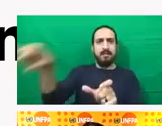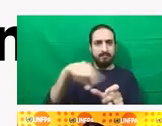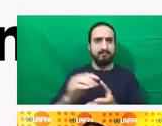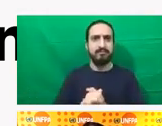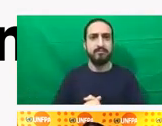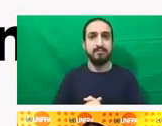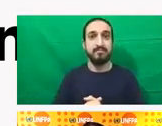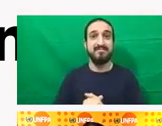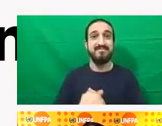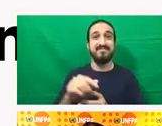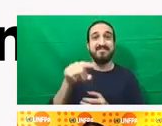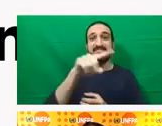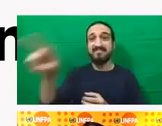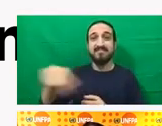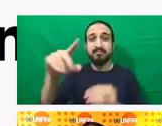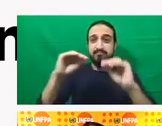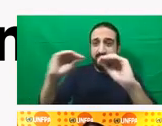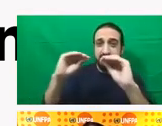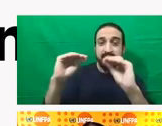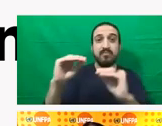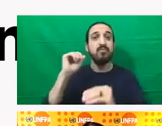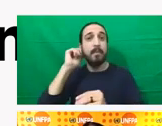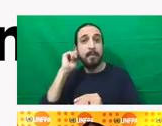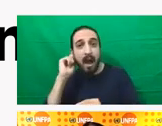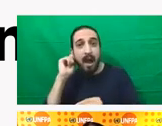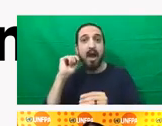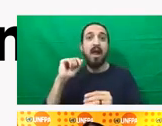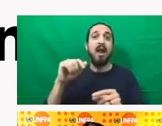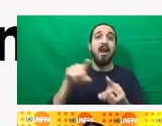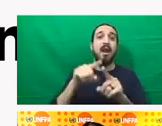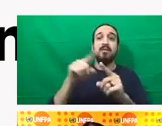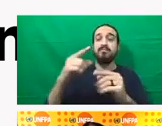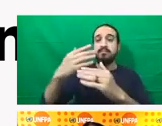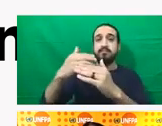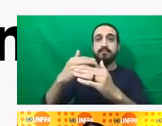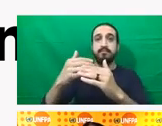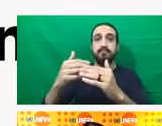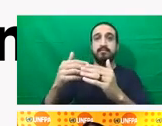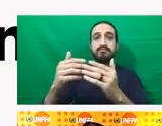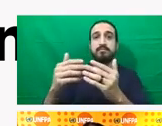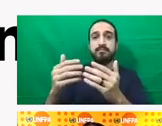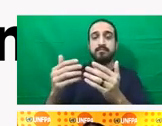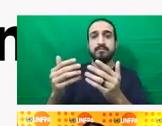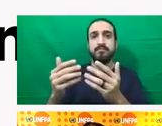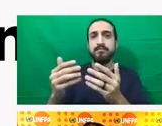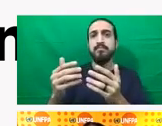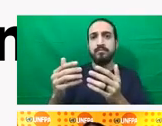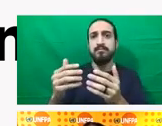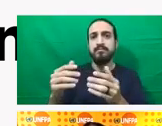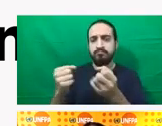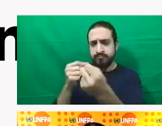underrepresented groups, but also fostering women's leadership in what tends to be very technical forums.